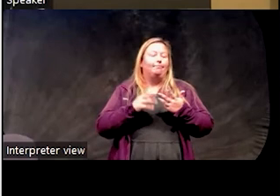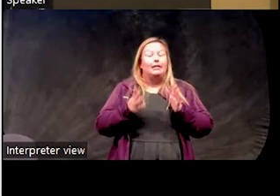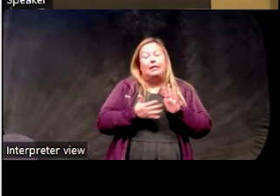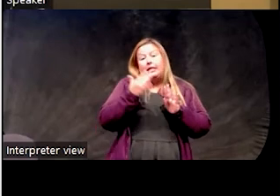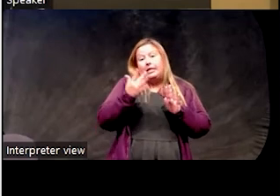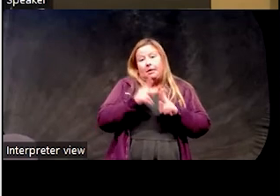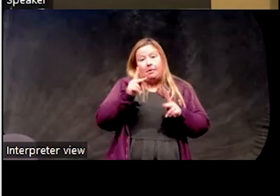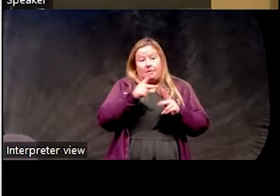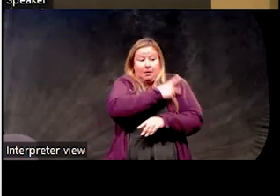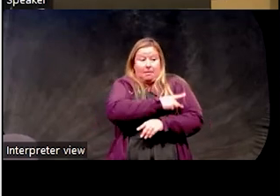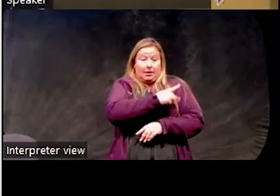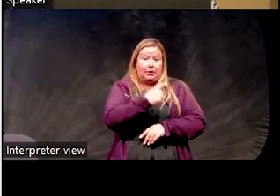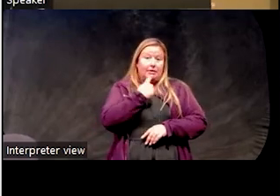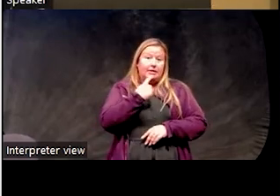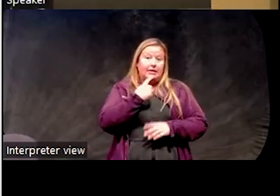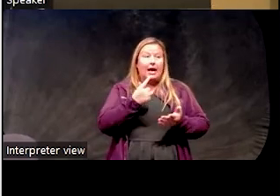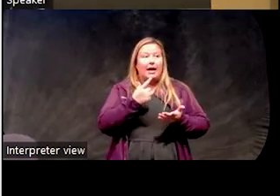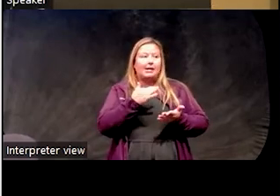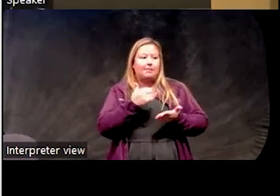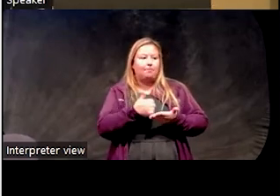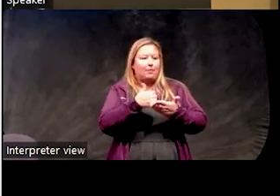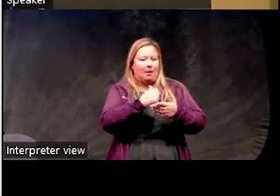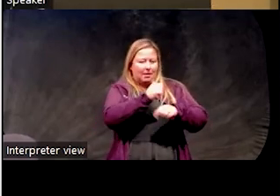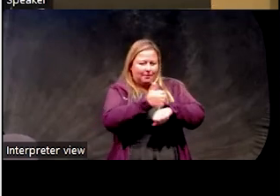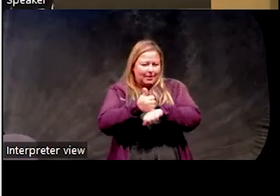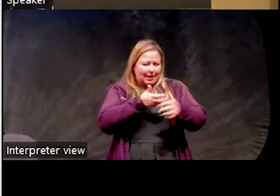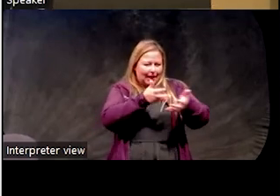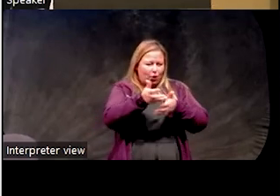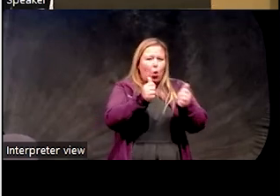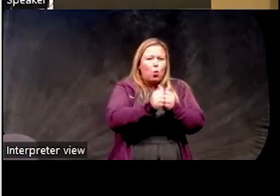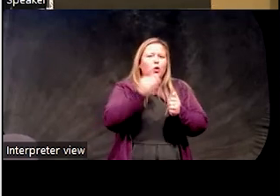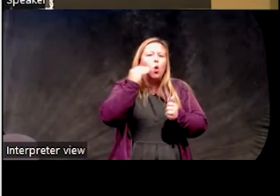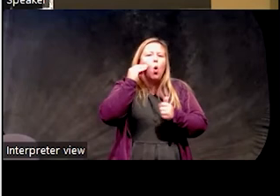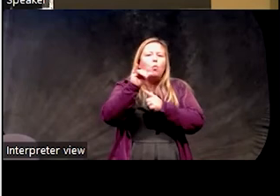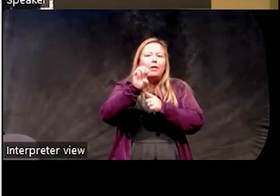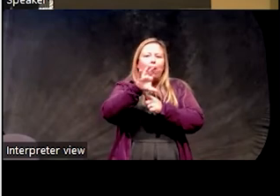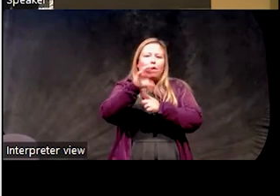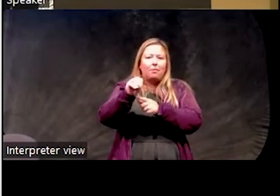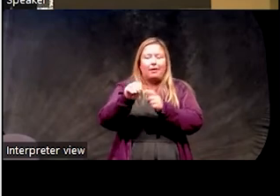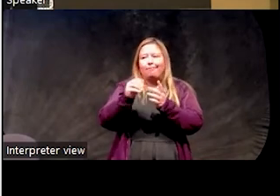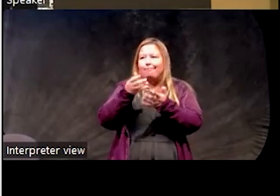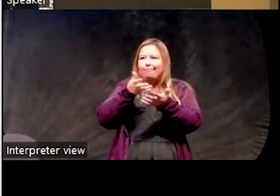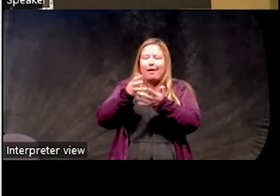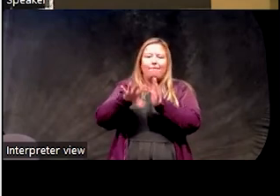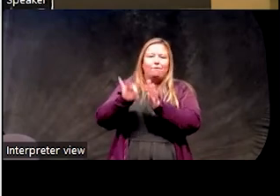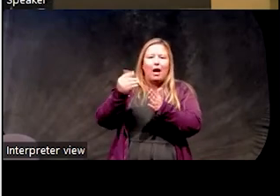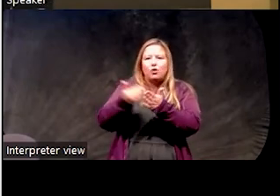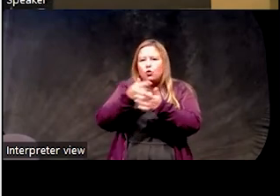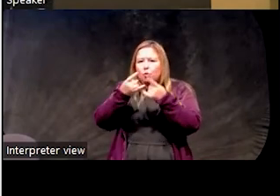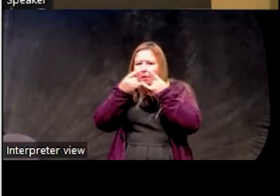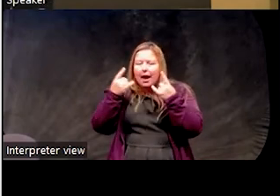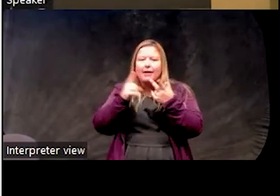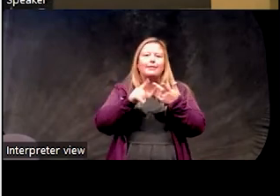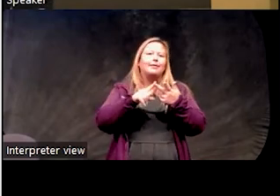sometimes even helping facilitate interactions with the home care company to find new masks or adjust pressure settings.